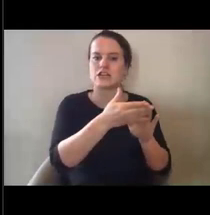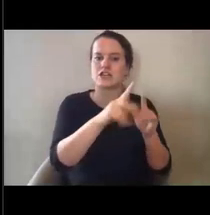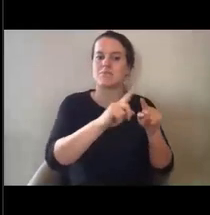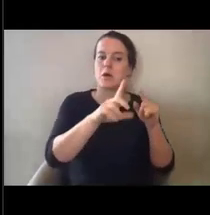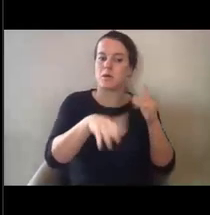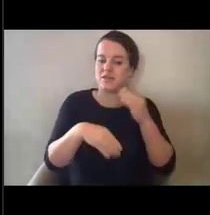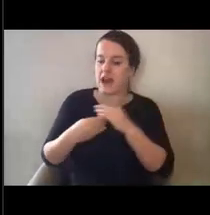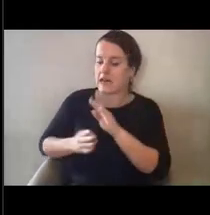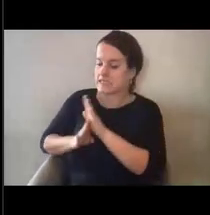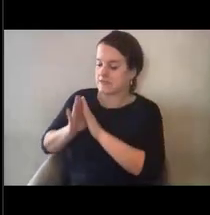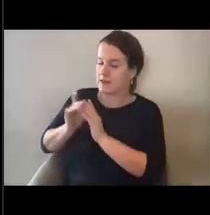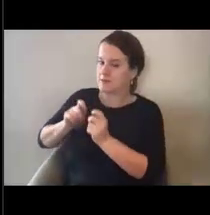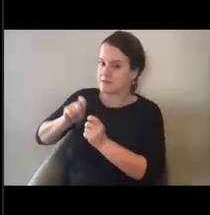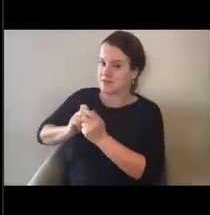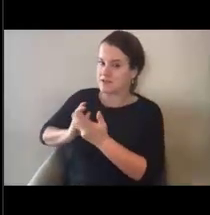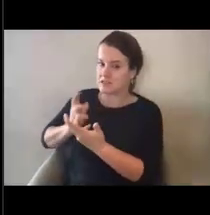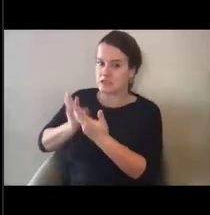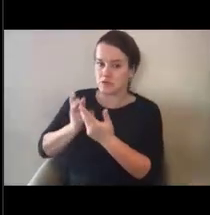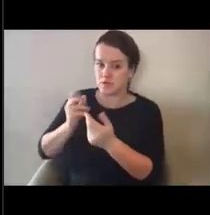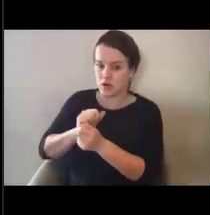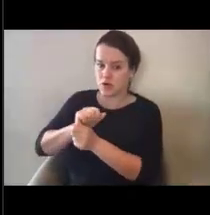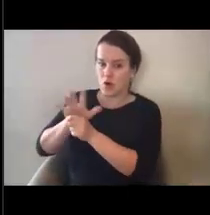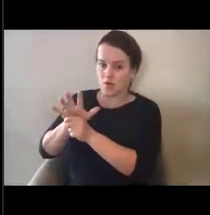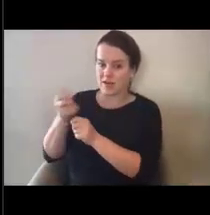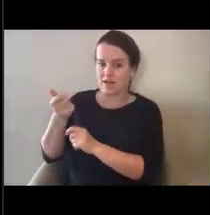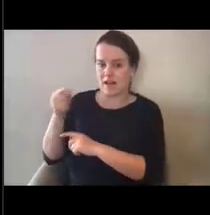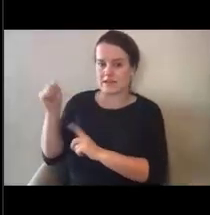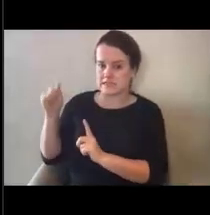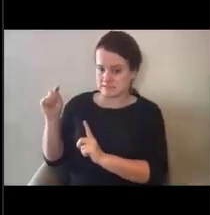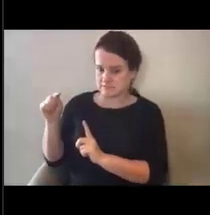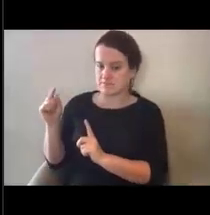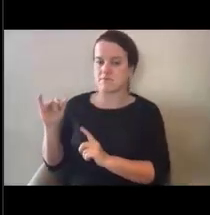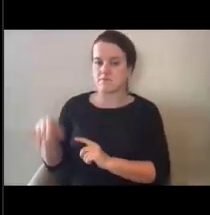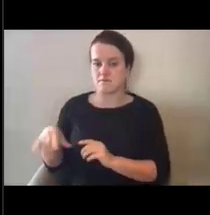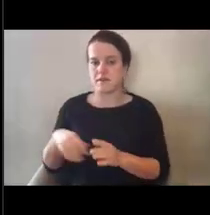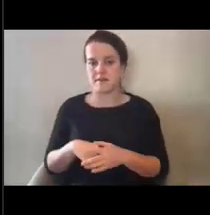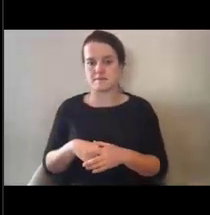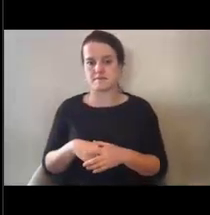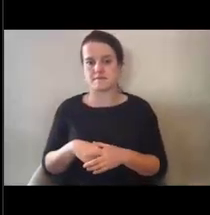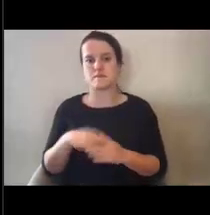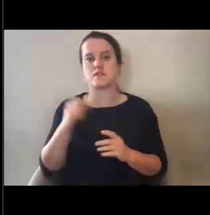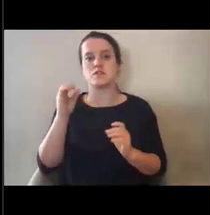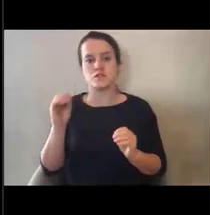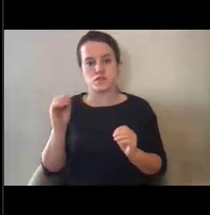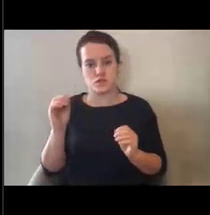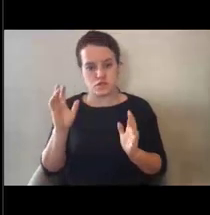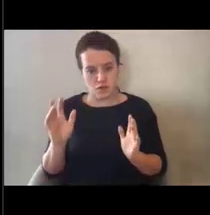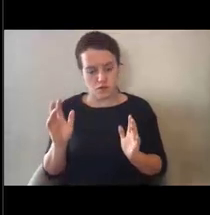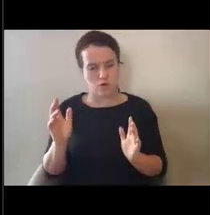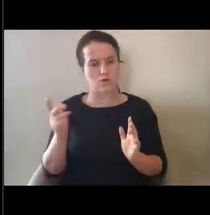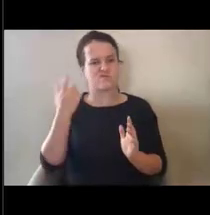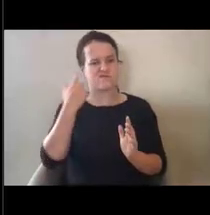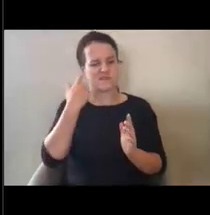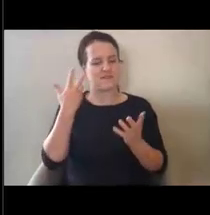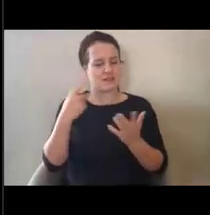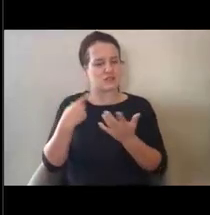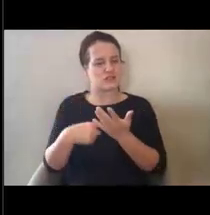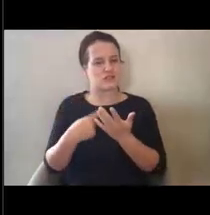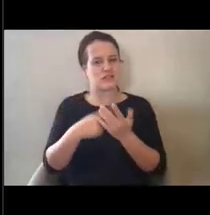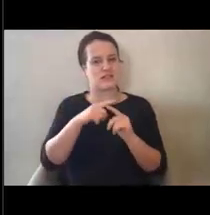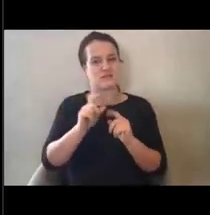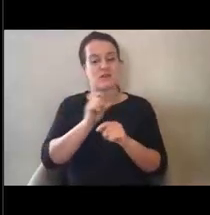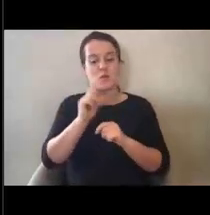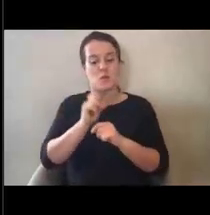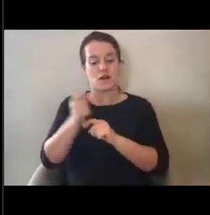specifically to meet unique needs identified in COVID-19. So as discussed already, the work